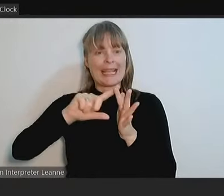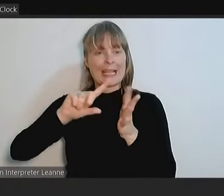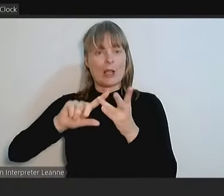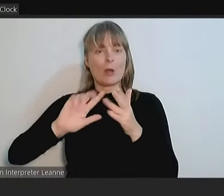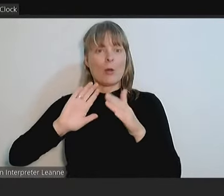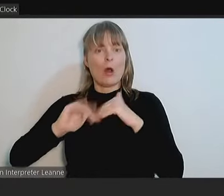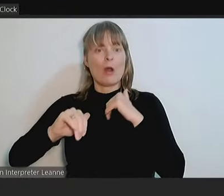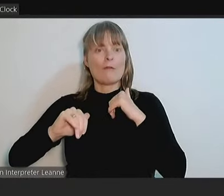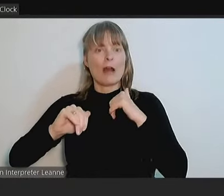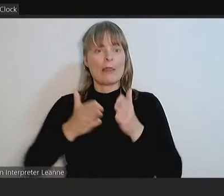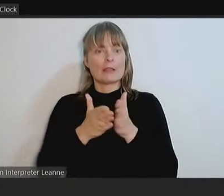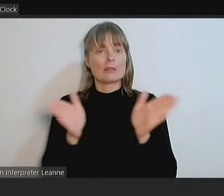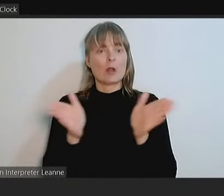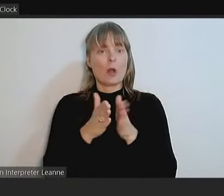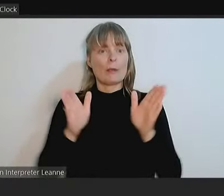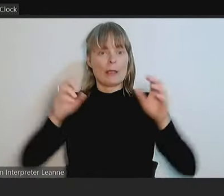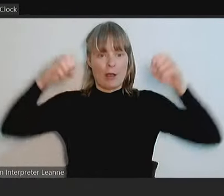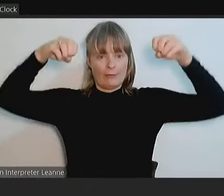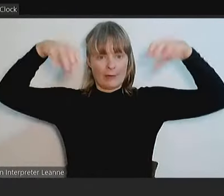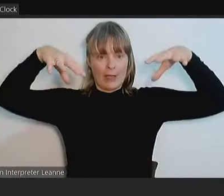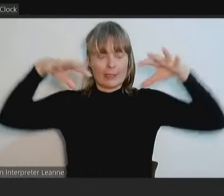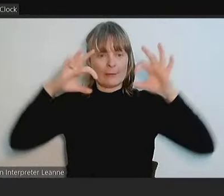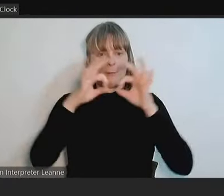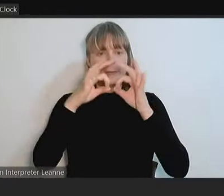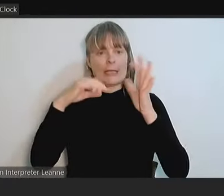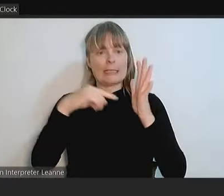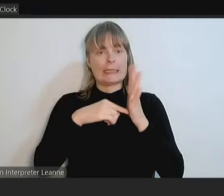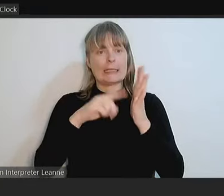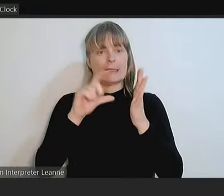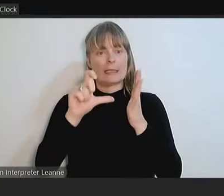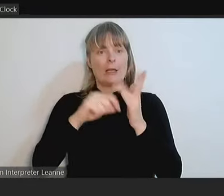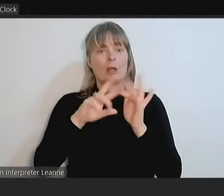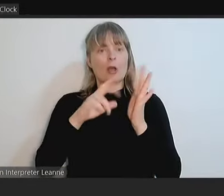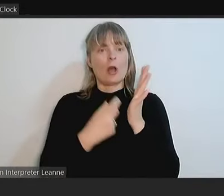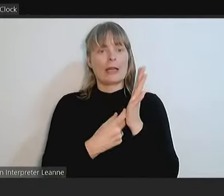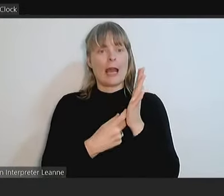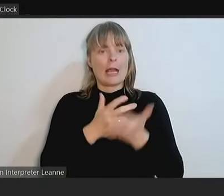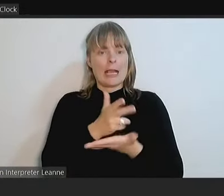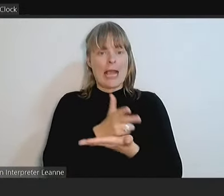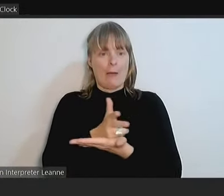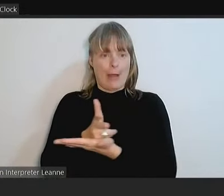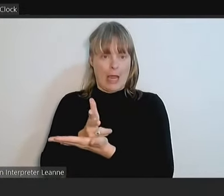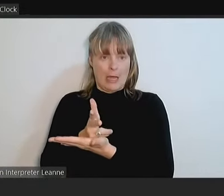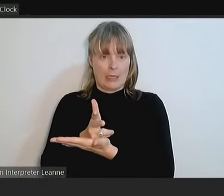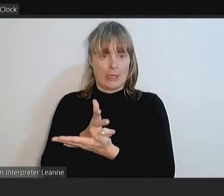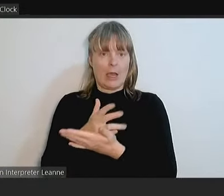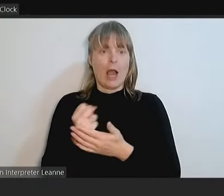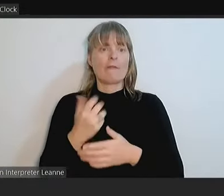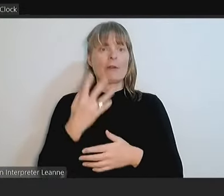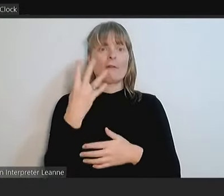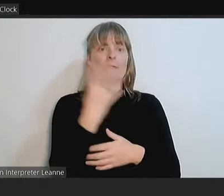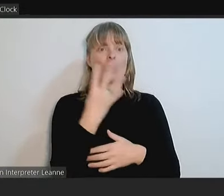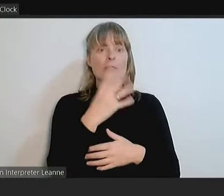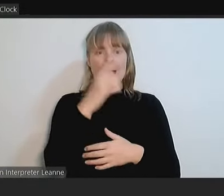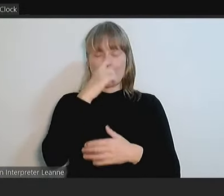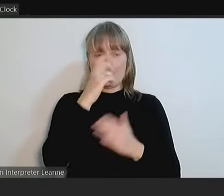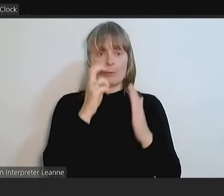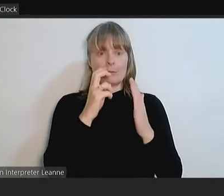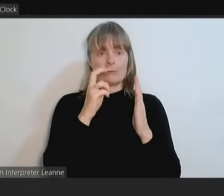At BT Connor Reserve Car Park, I moved the petition signed by approximately 14 people on hard copy and